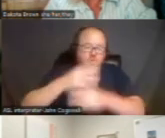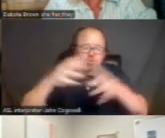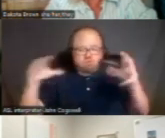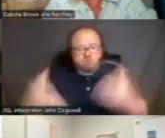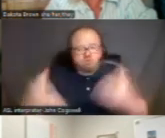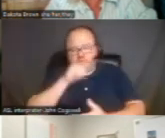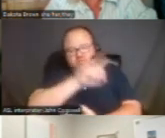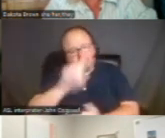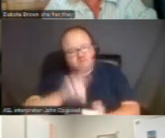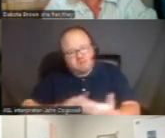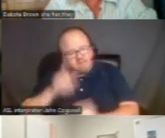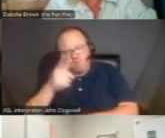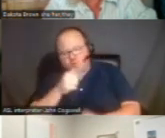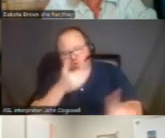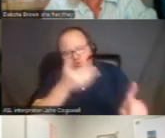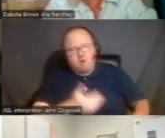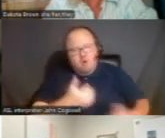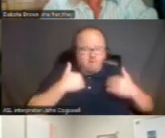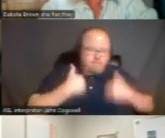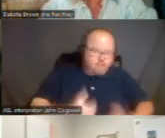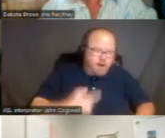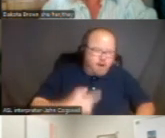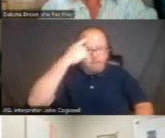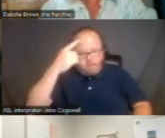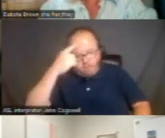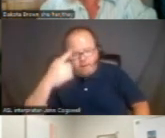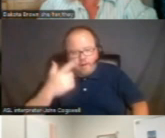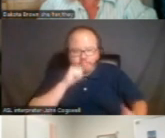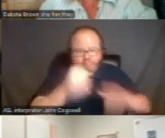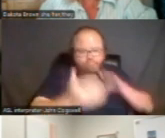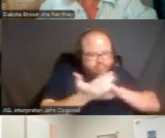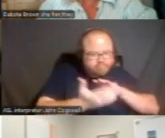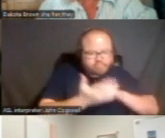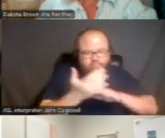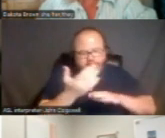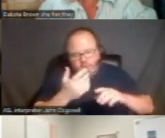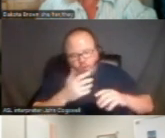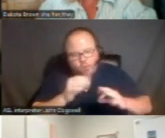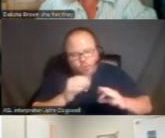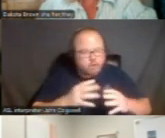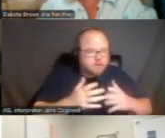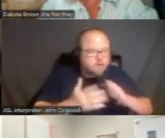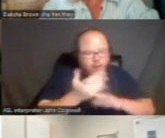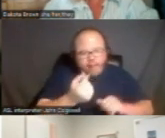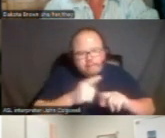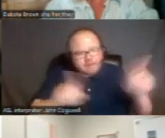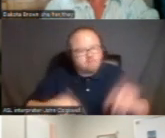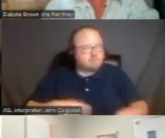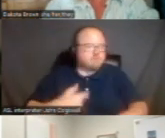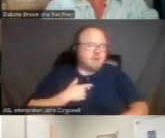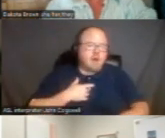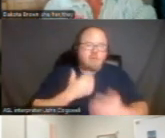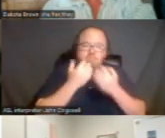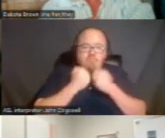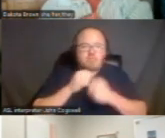designed for those of us who have bodies and brains that maybe work a little differently. I appreciate your time is valuable.